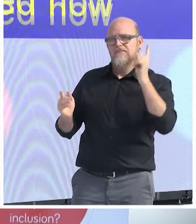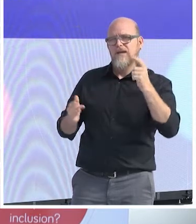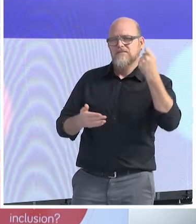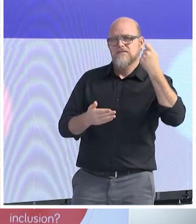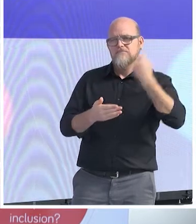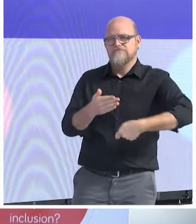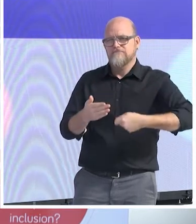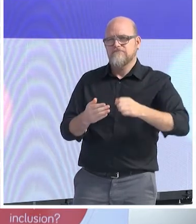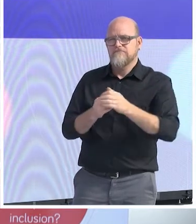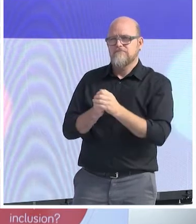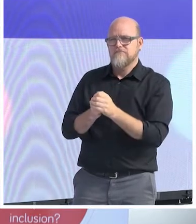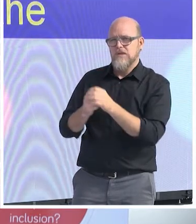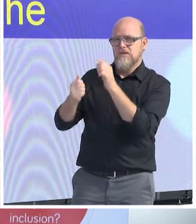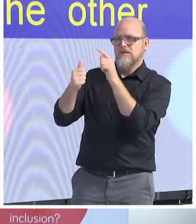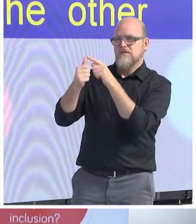other is how democracy ends.